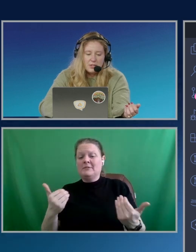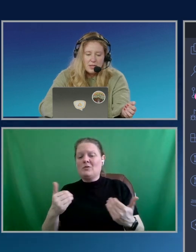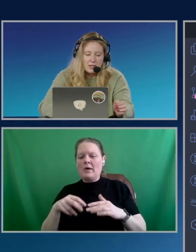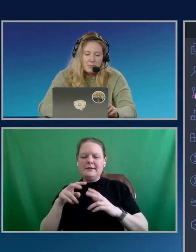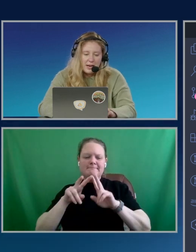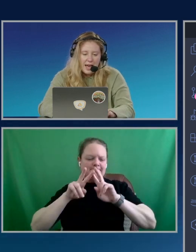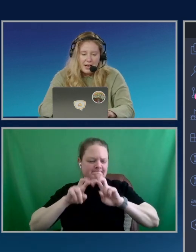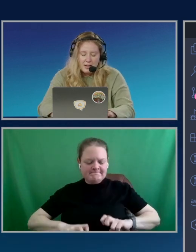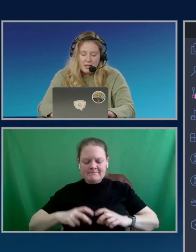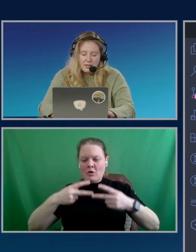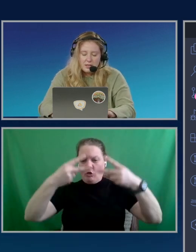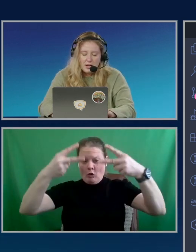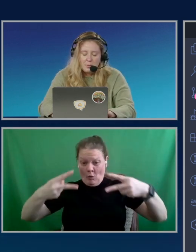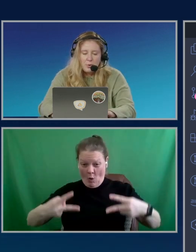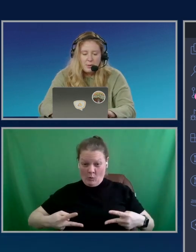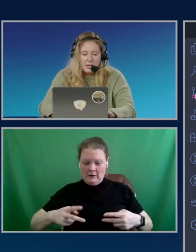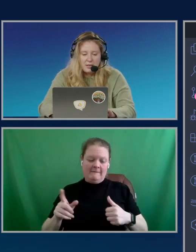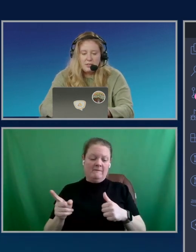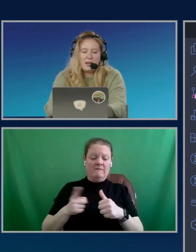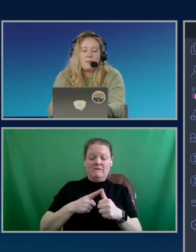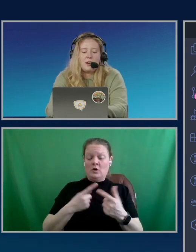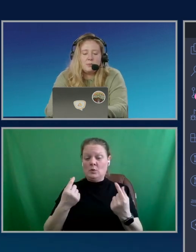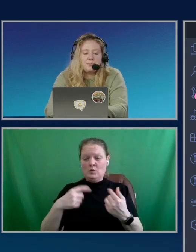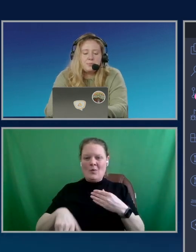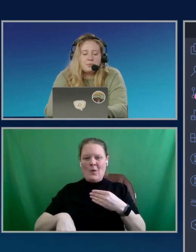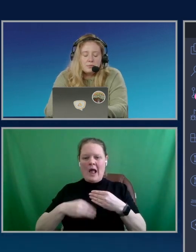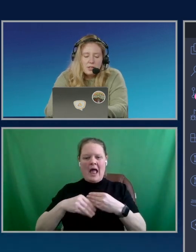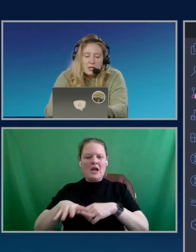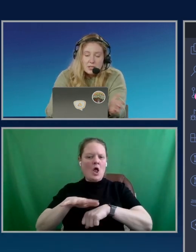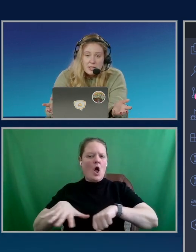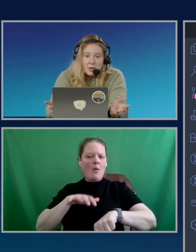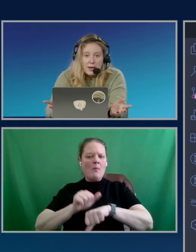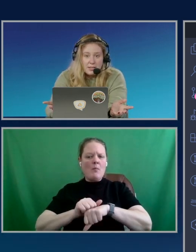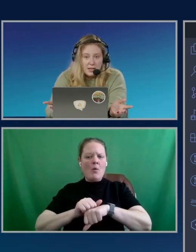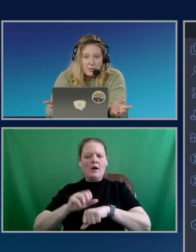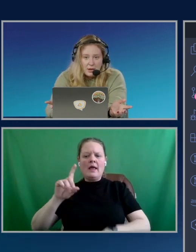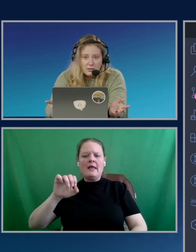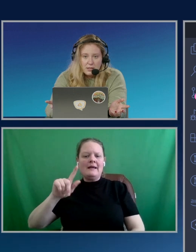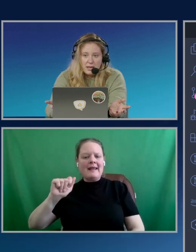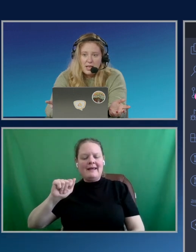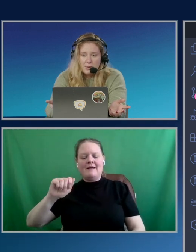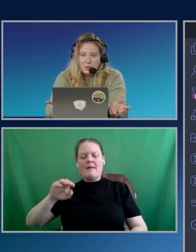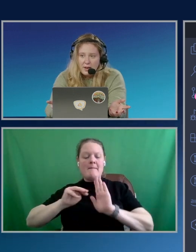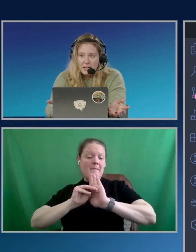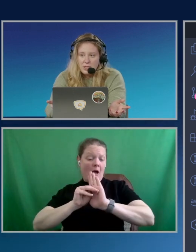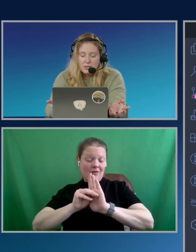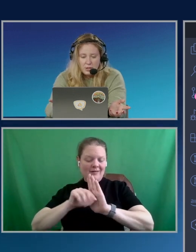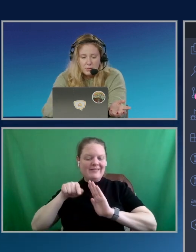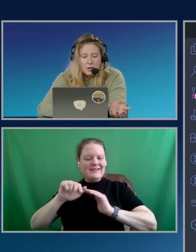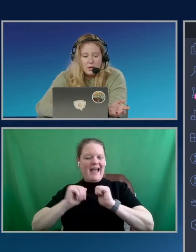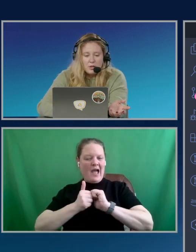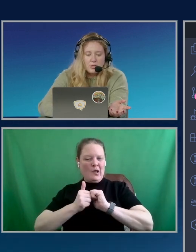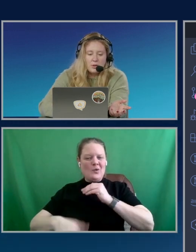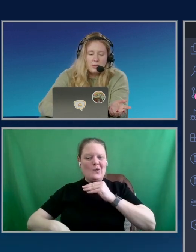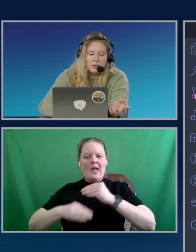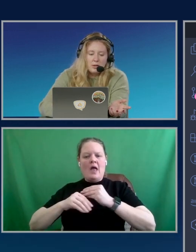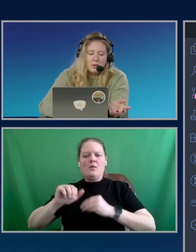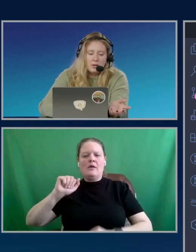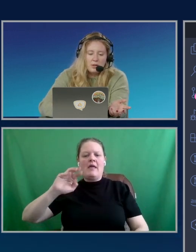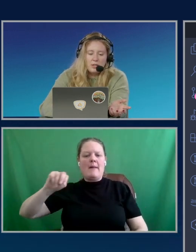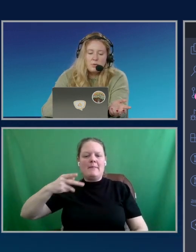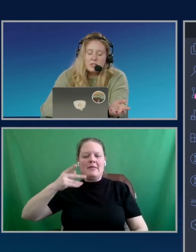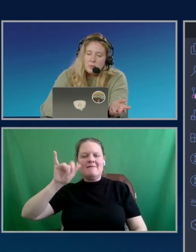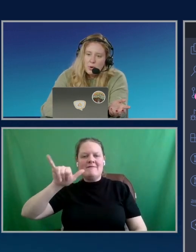The first thing that I'm going to add is an appointment data model. This is how you add a data model in Amplify Gen 2. So